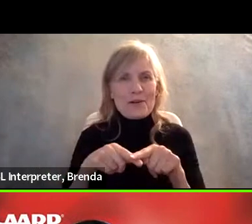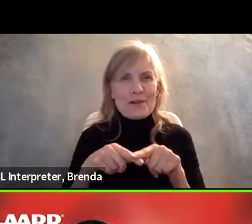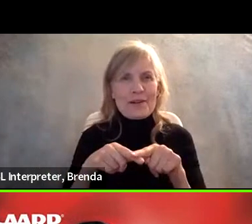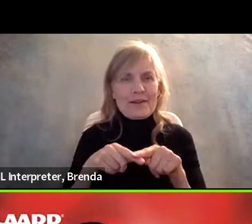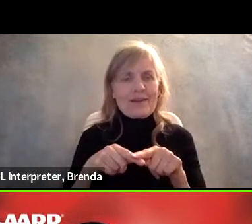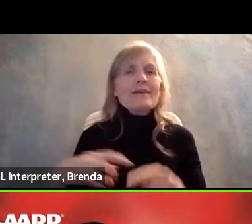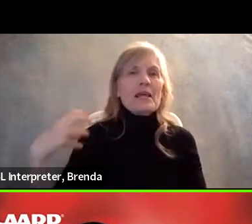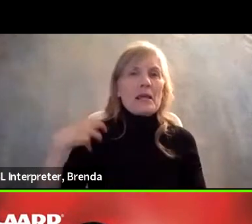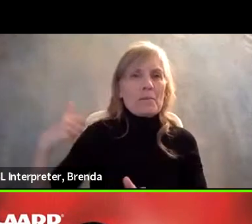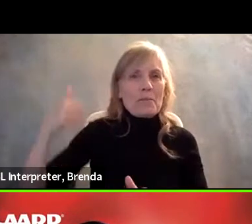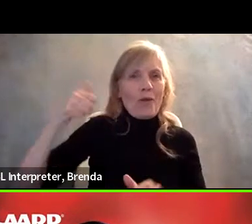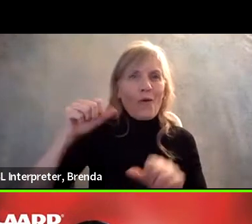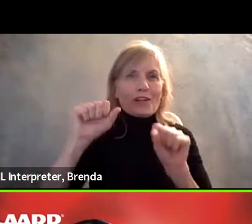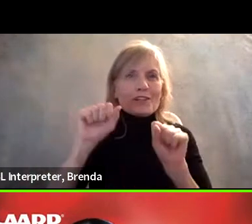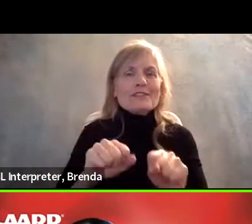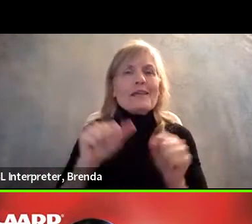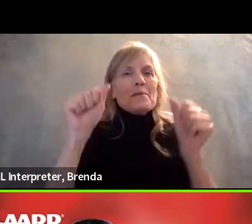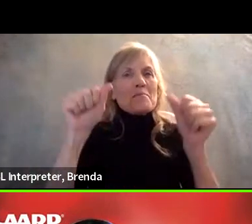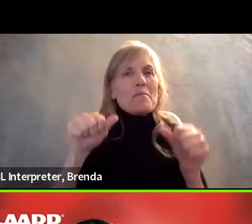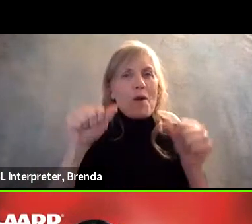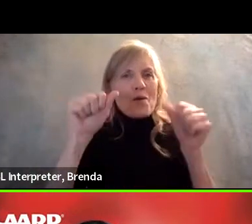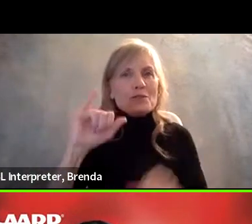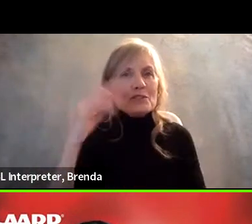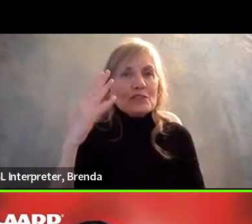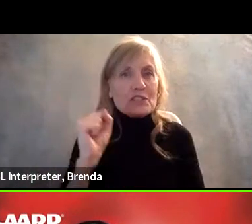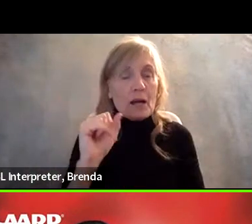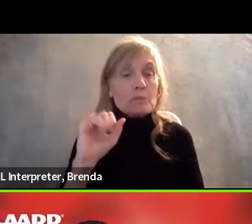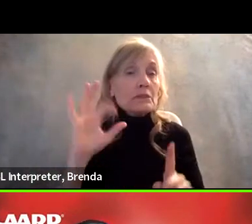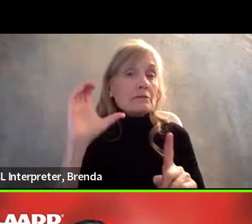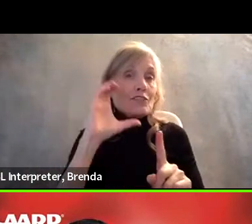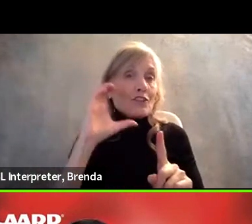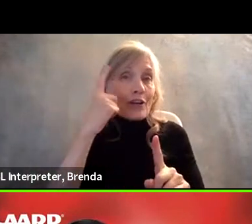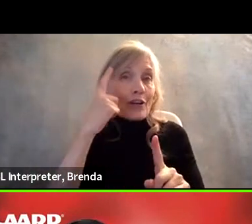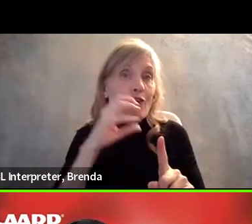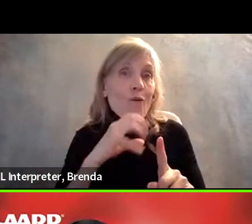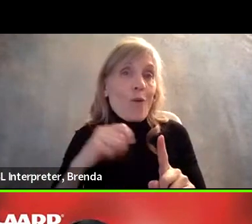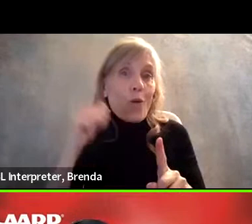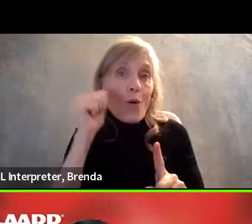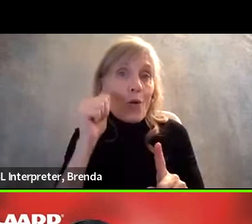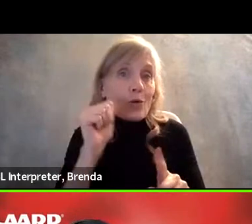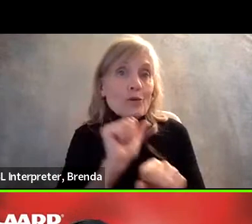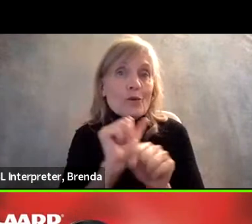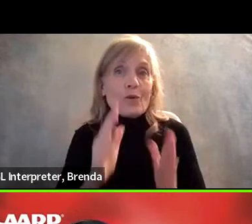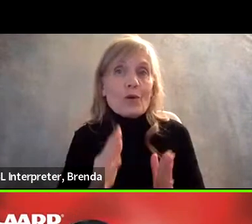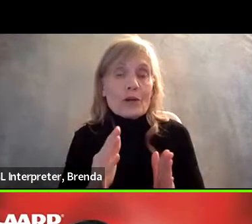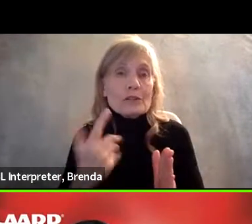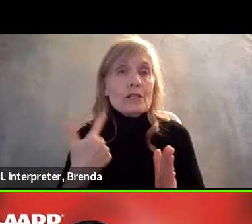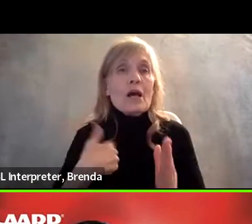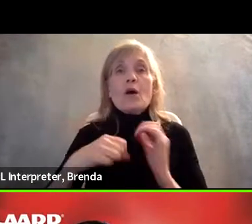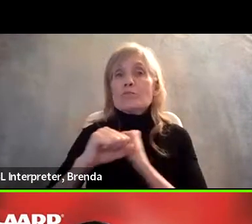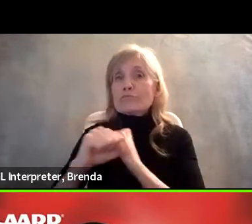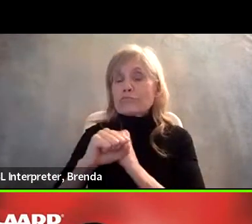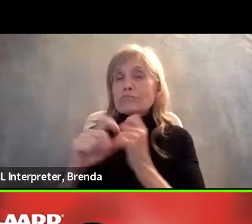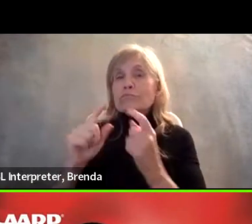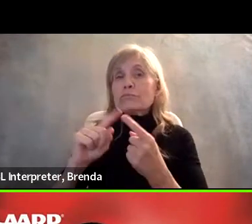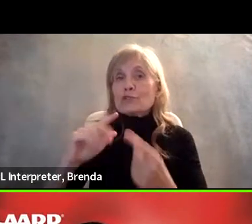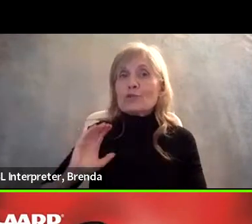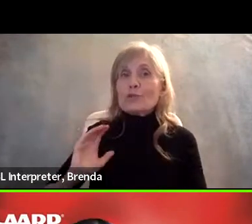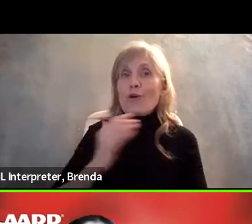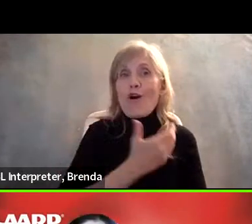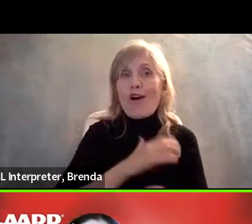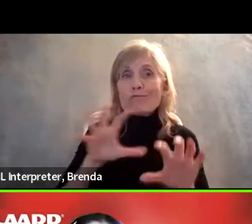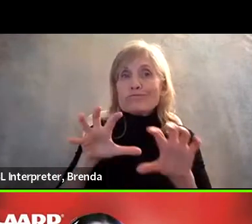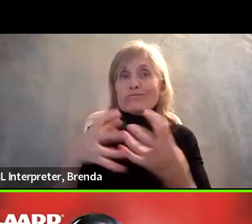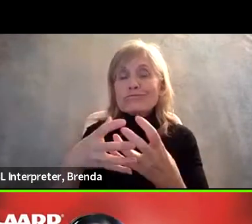post jobs and are, if they're looking for older workers, um, it's a job board that we market to our constituency and to the 50 plus. Um,